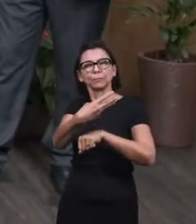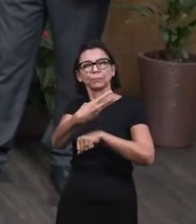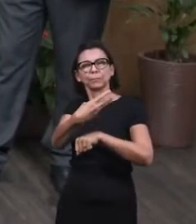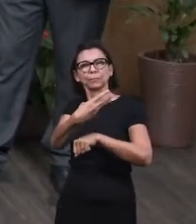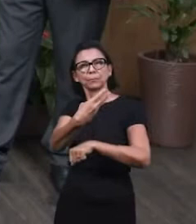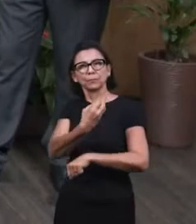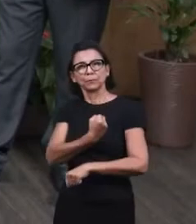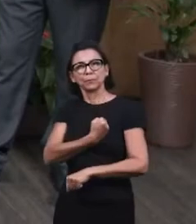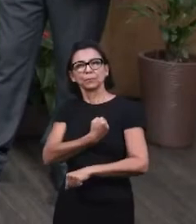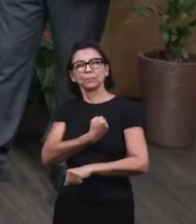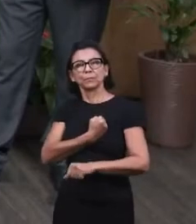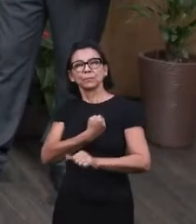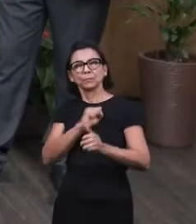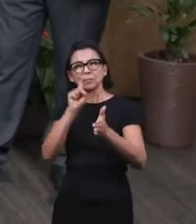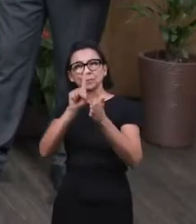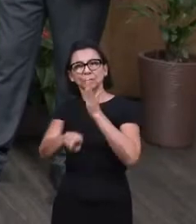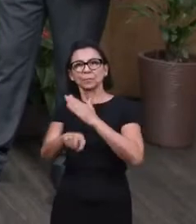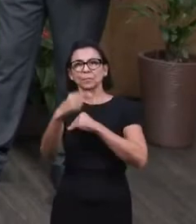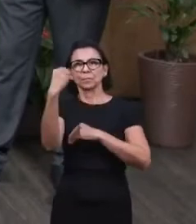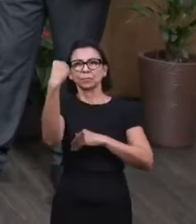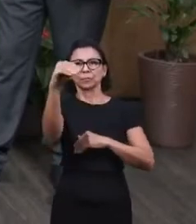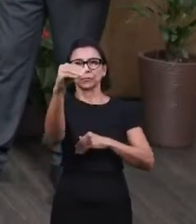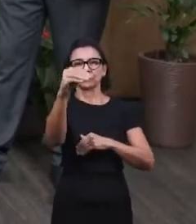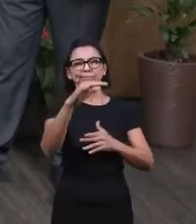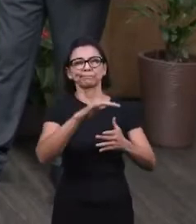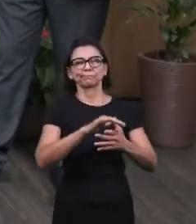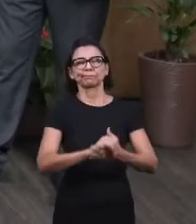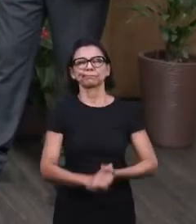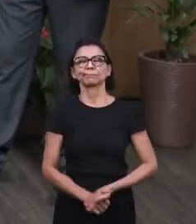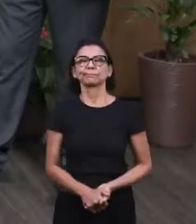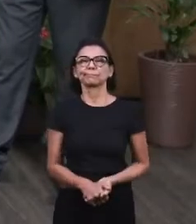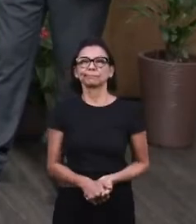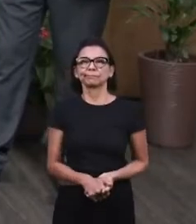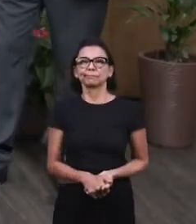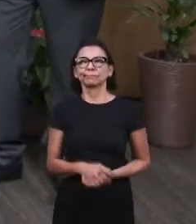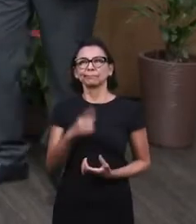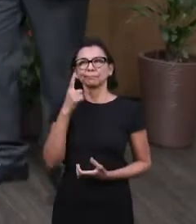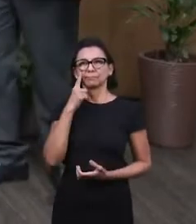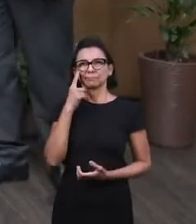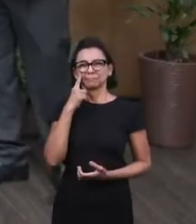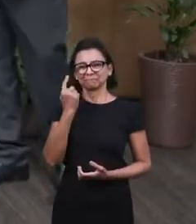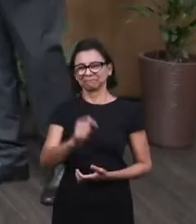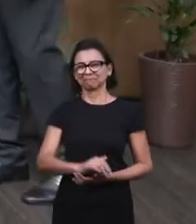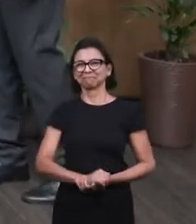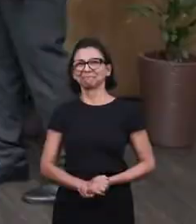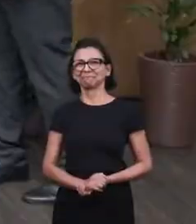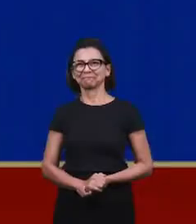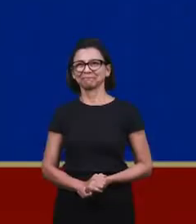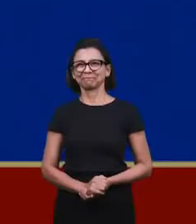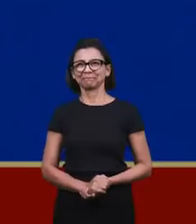will be sent to you through WhatsApp. Here's the question.